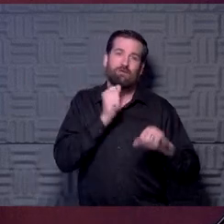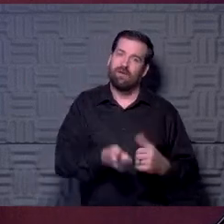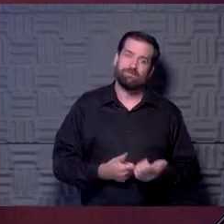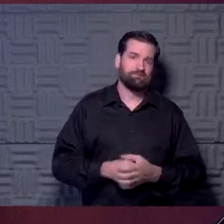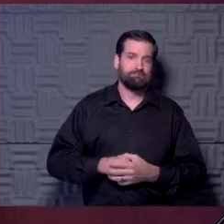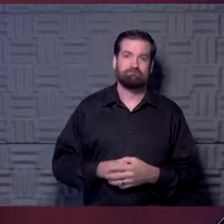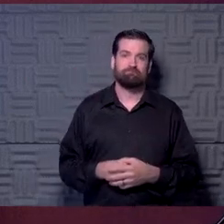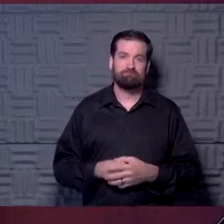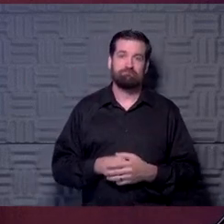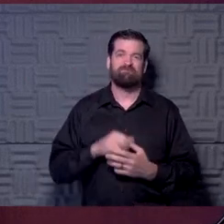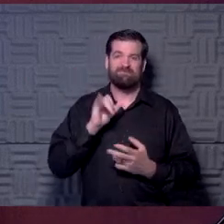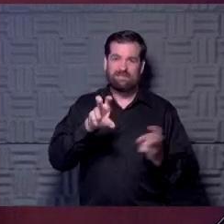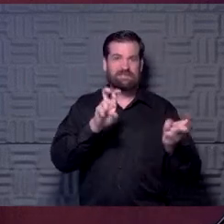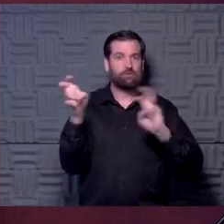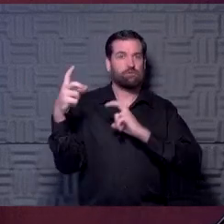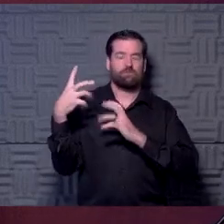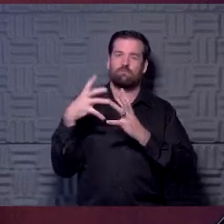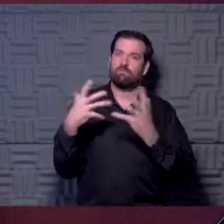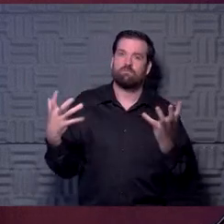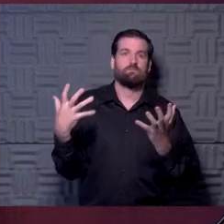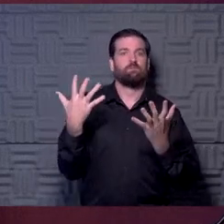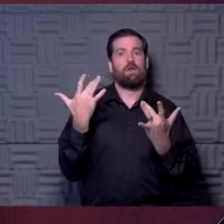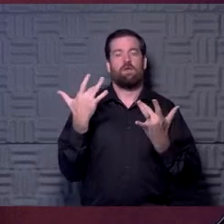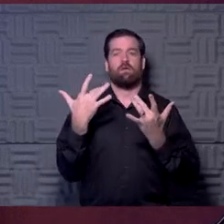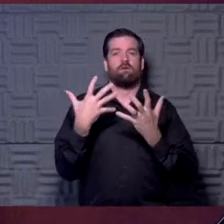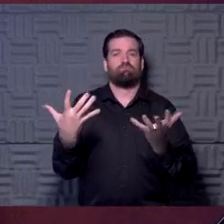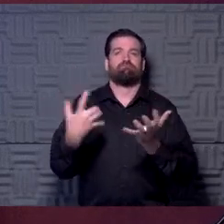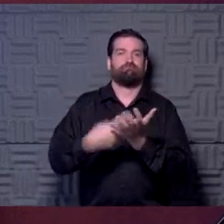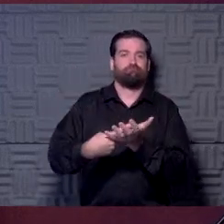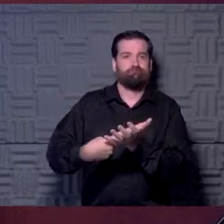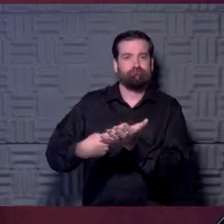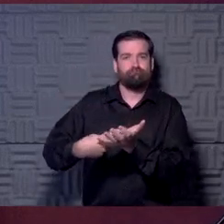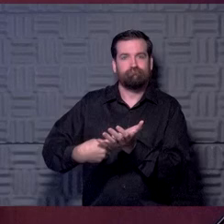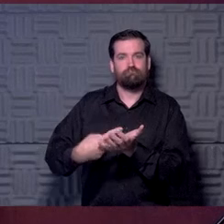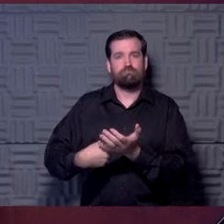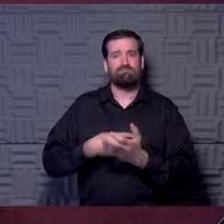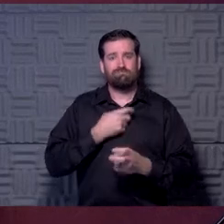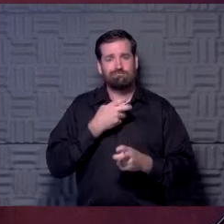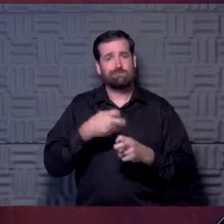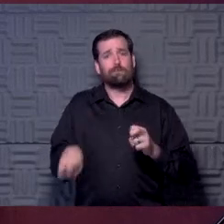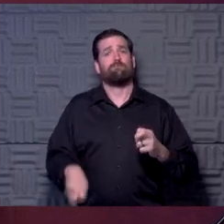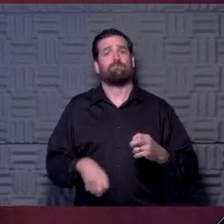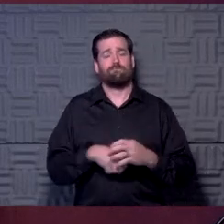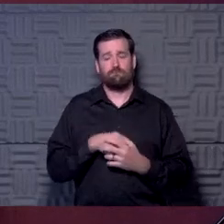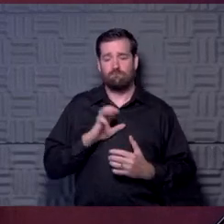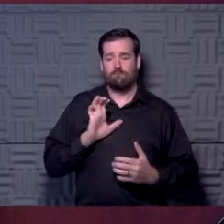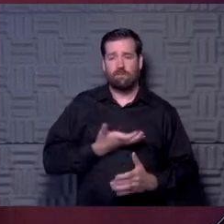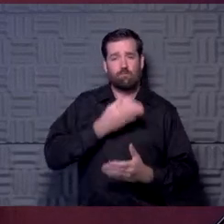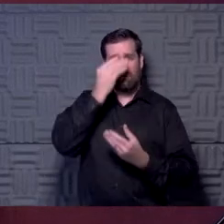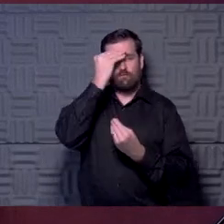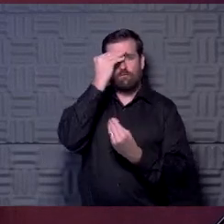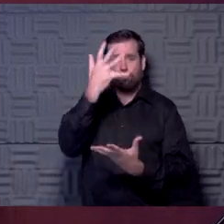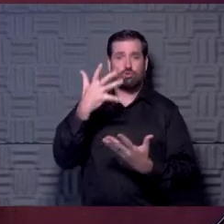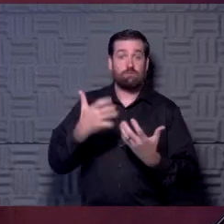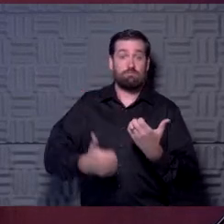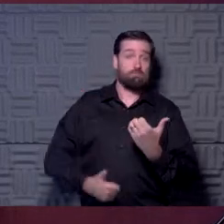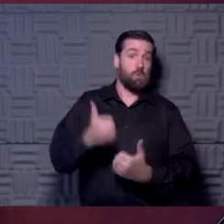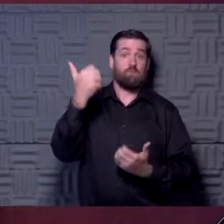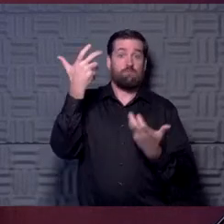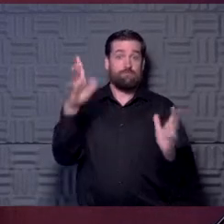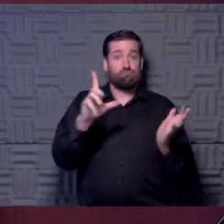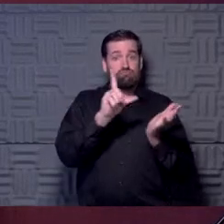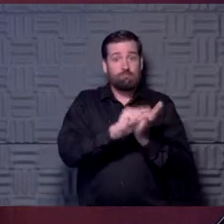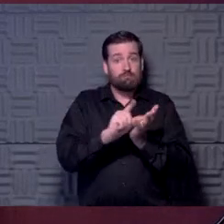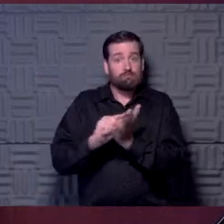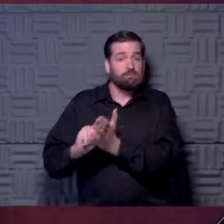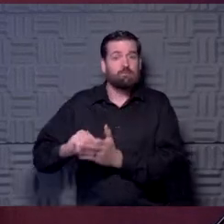reason where everybody's having all these conversations. And I think, you know, it's tough. The data we have mostly that's published is